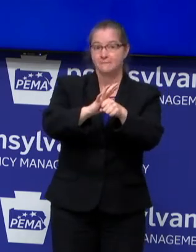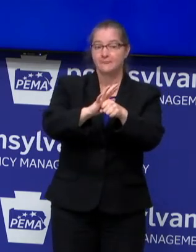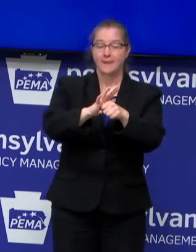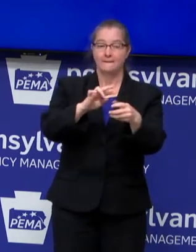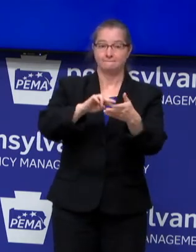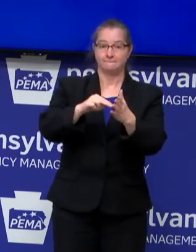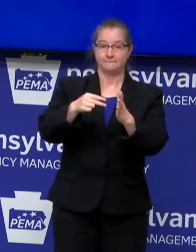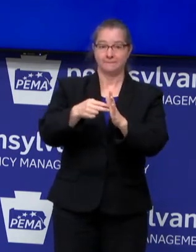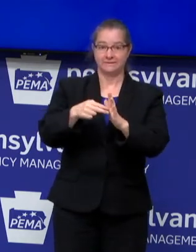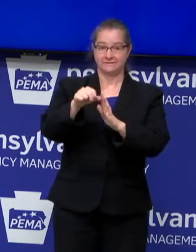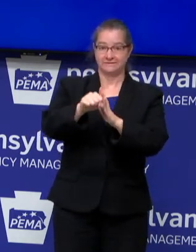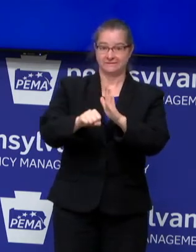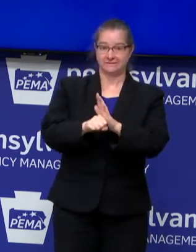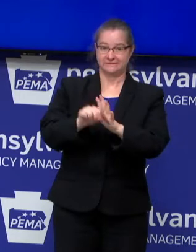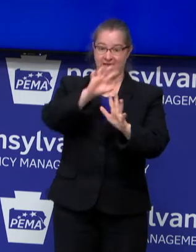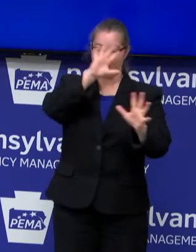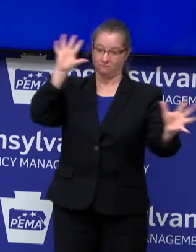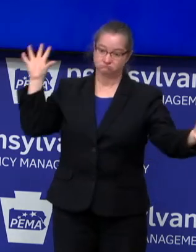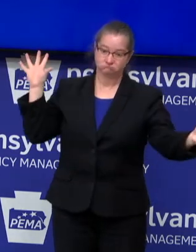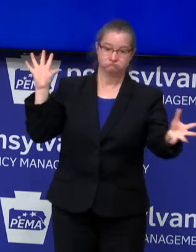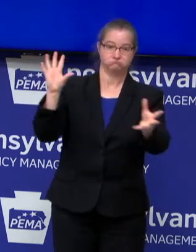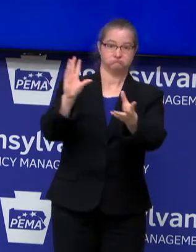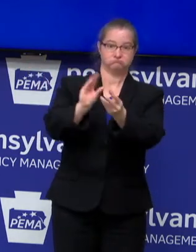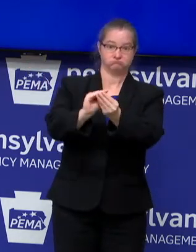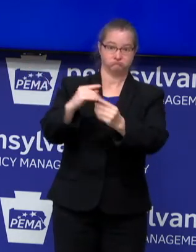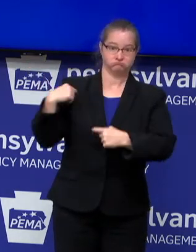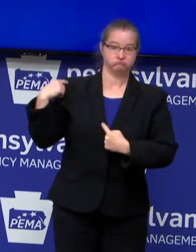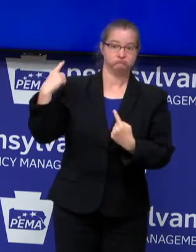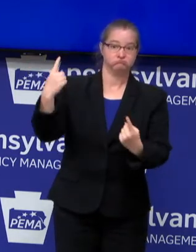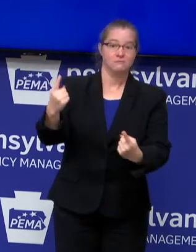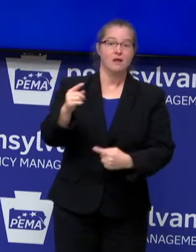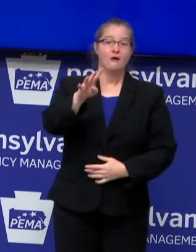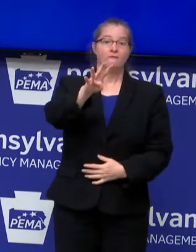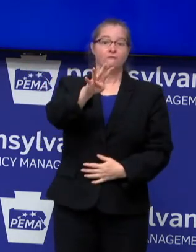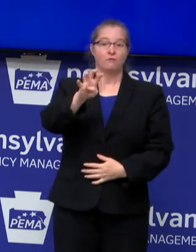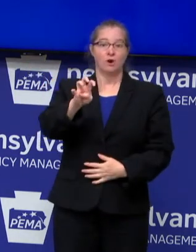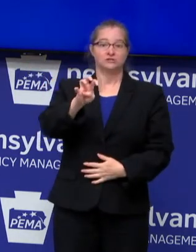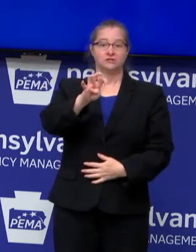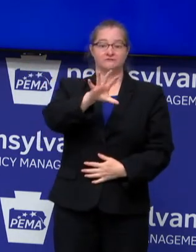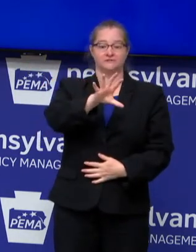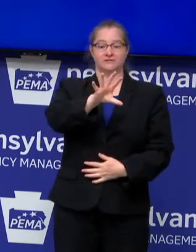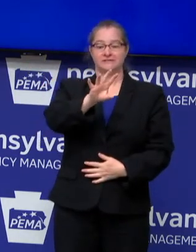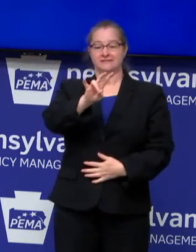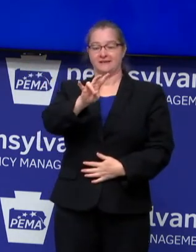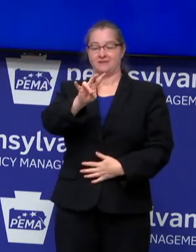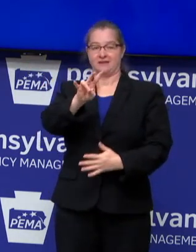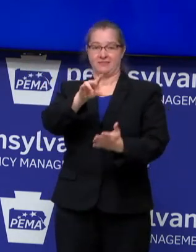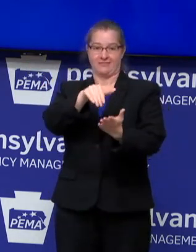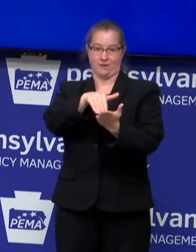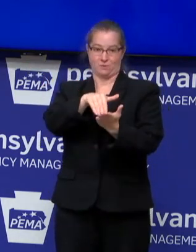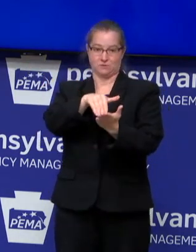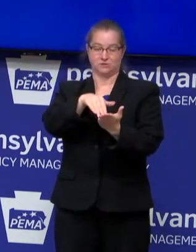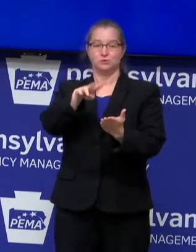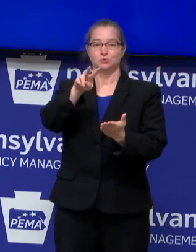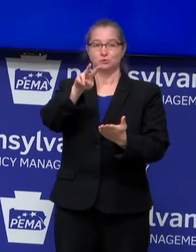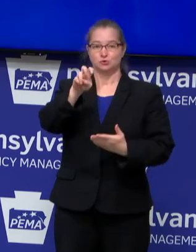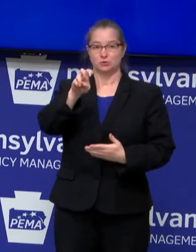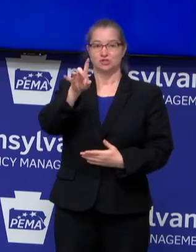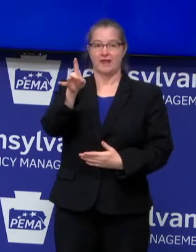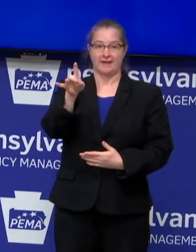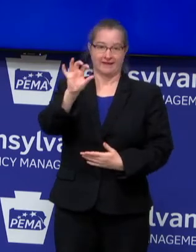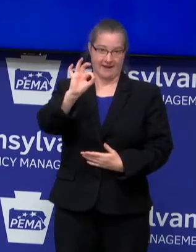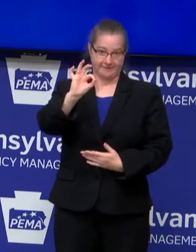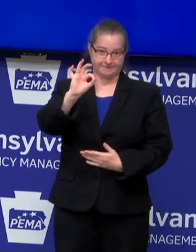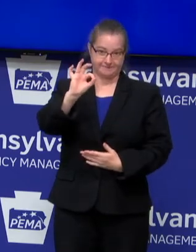brings the total number of COVID-19 cases in Pennsylvania to 457,289.